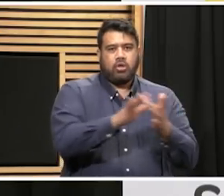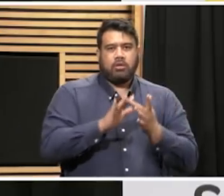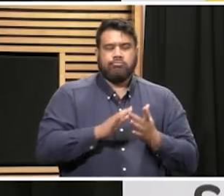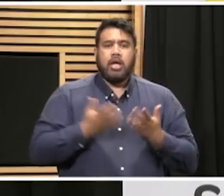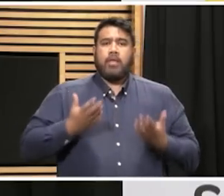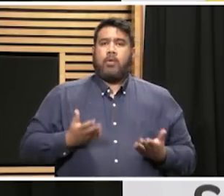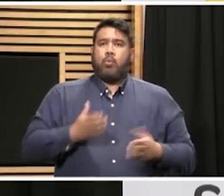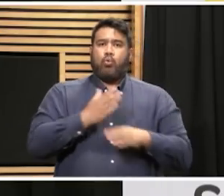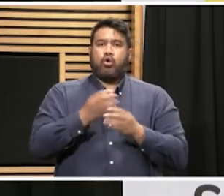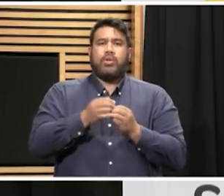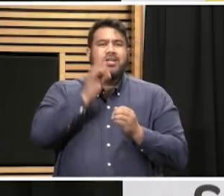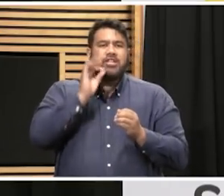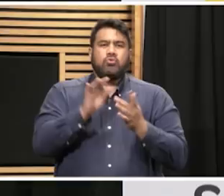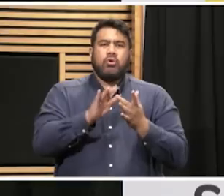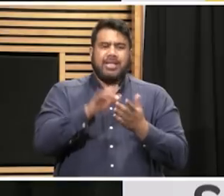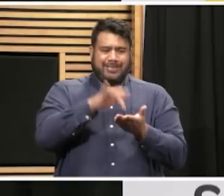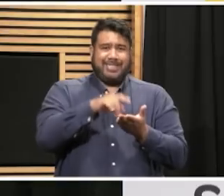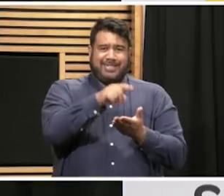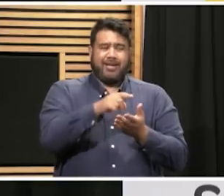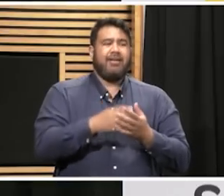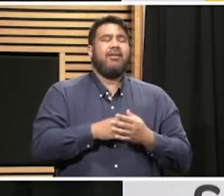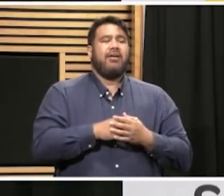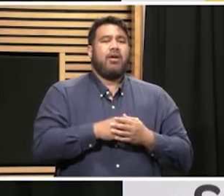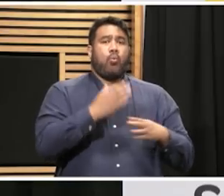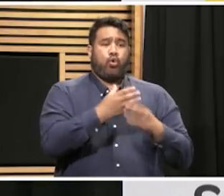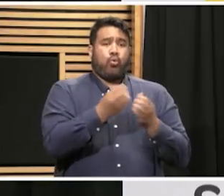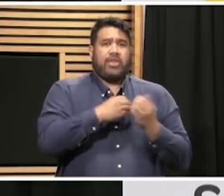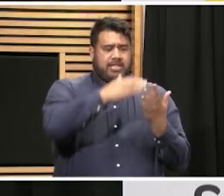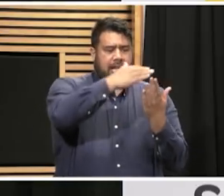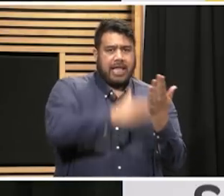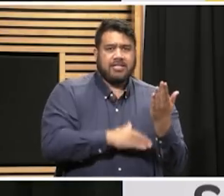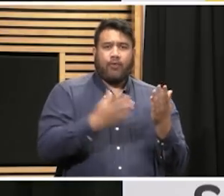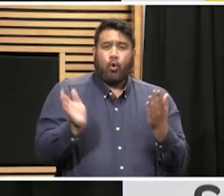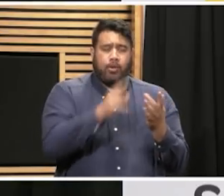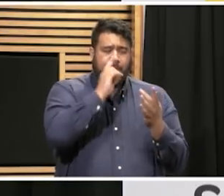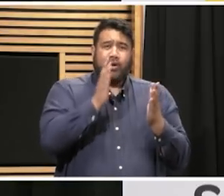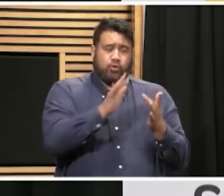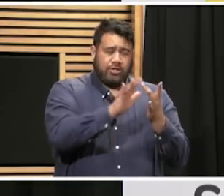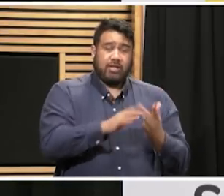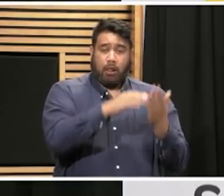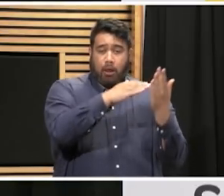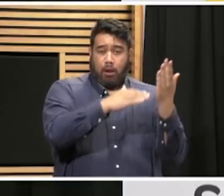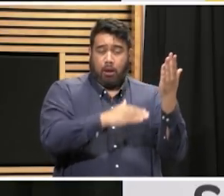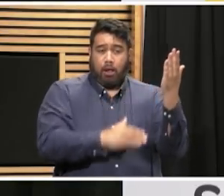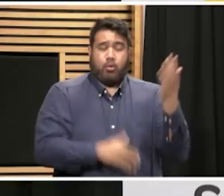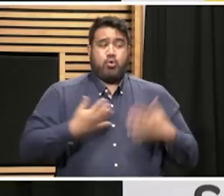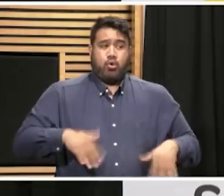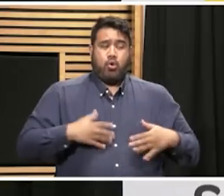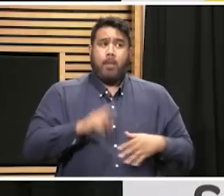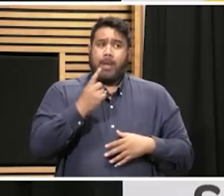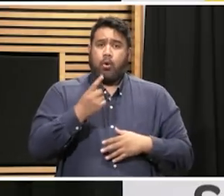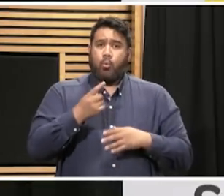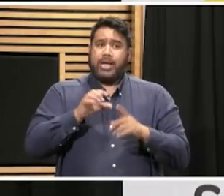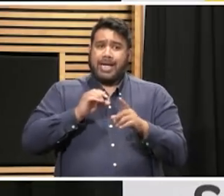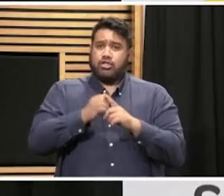Centre and that number is increasing daily. But so far we have every contact that we have been notified at least up until the last